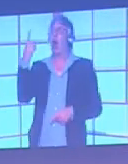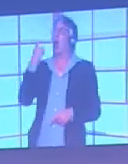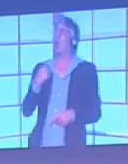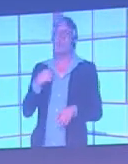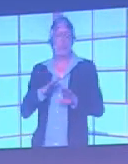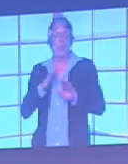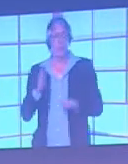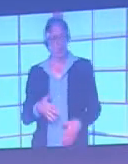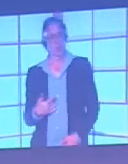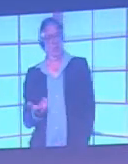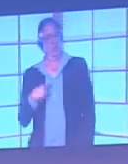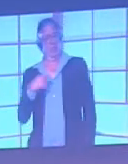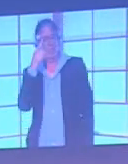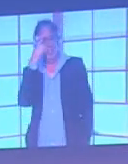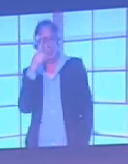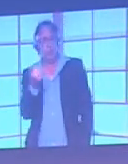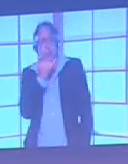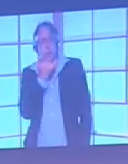Isn't that the wrong way round?